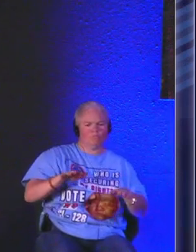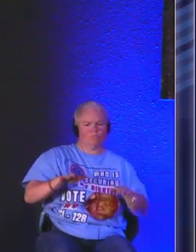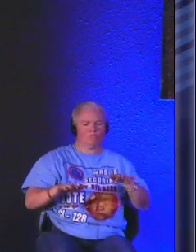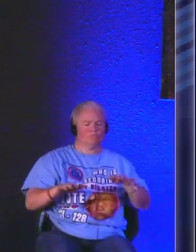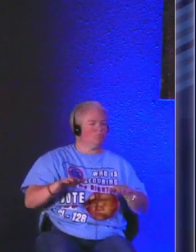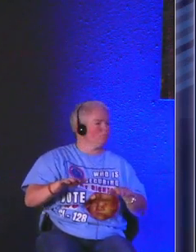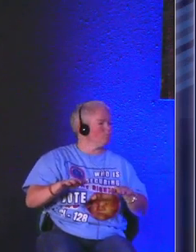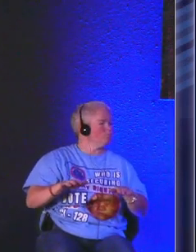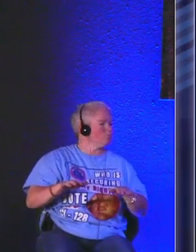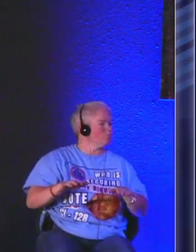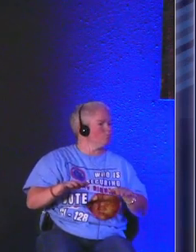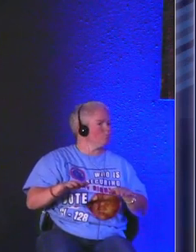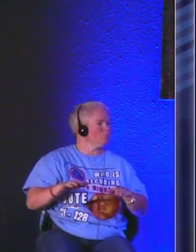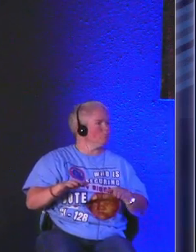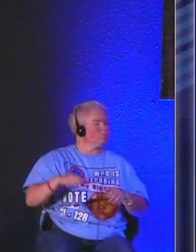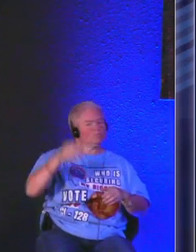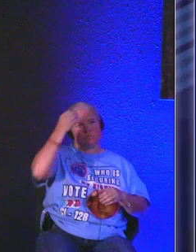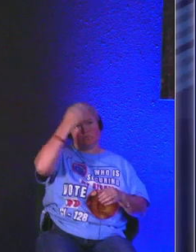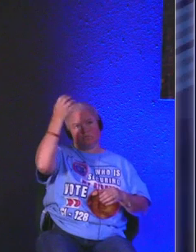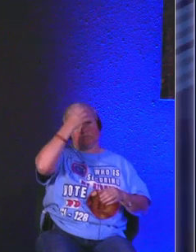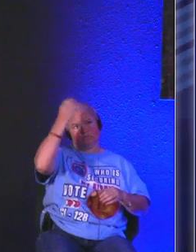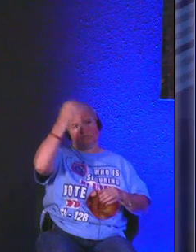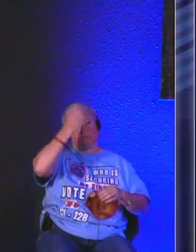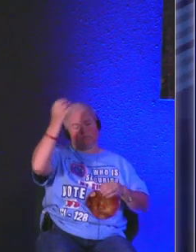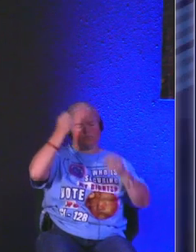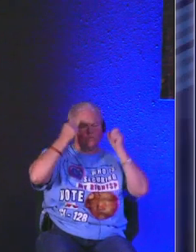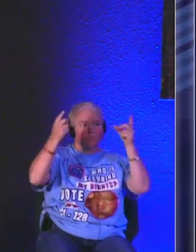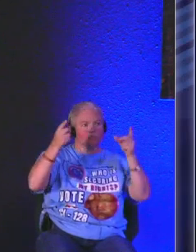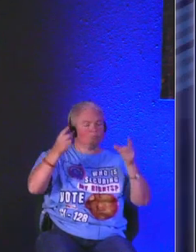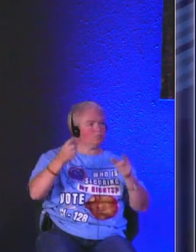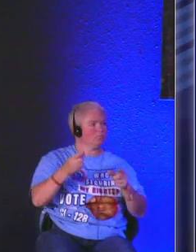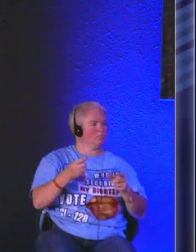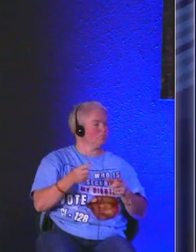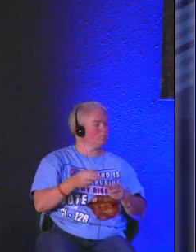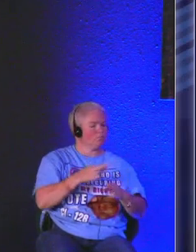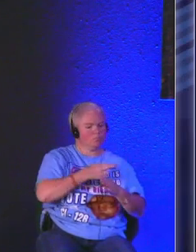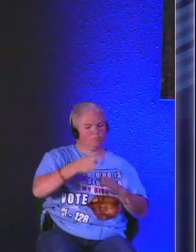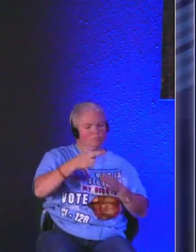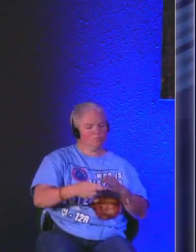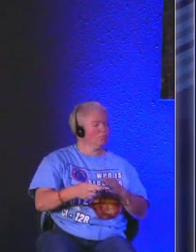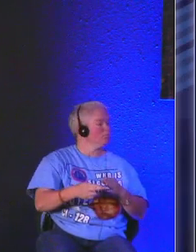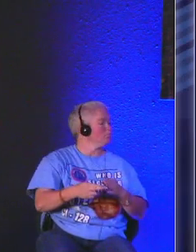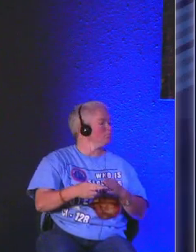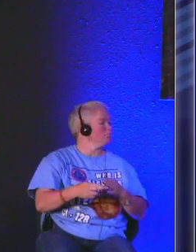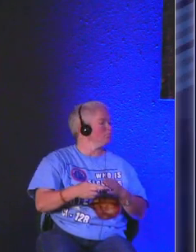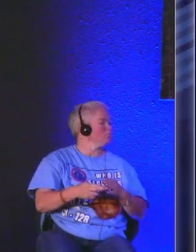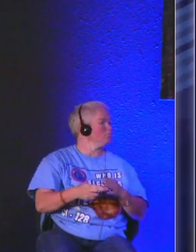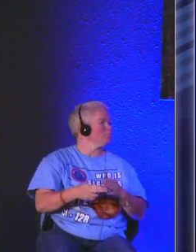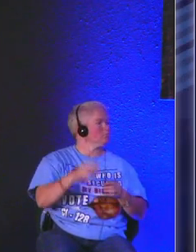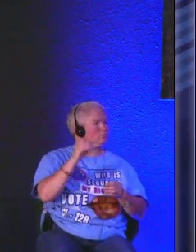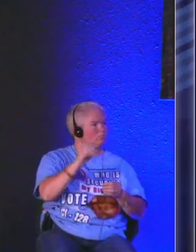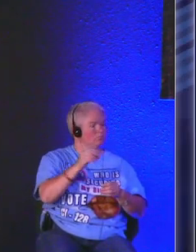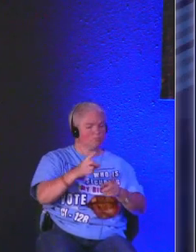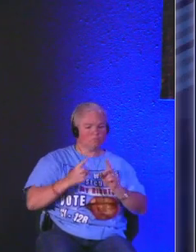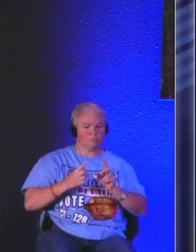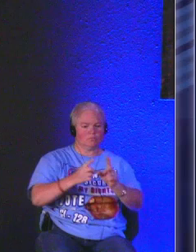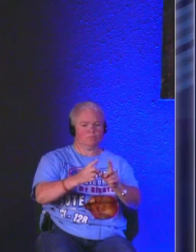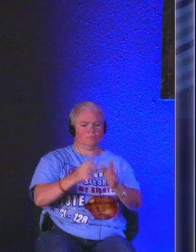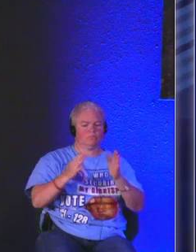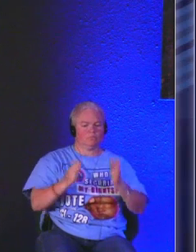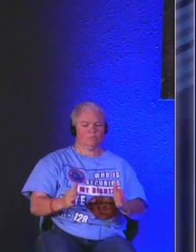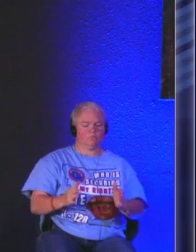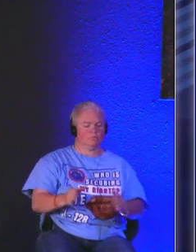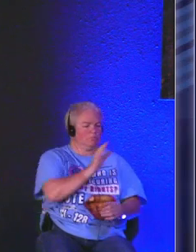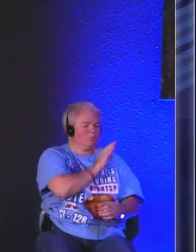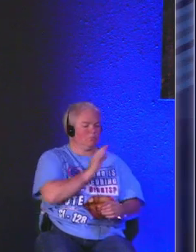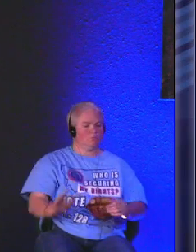be most aware as well as those that will be most affected are those who are followers of